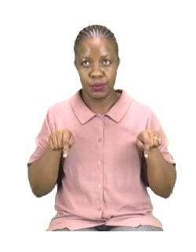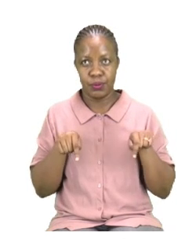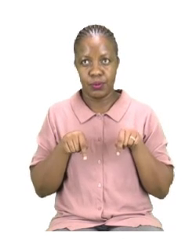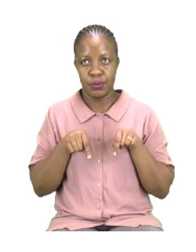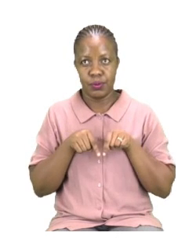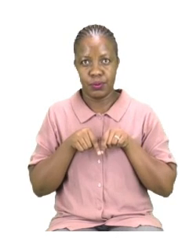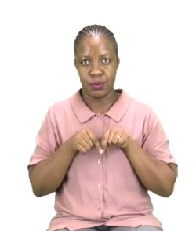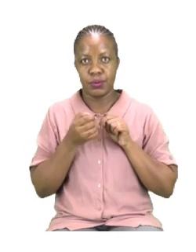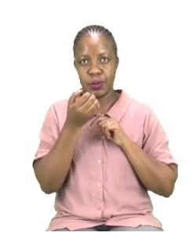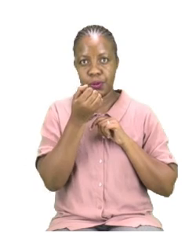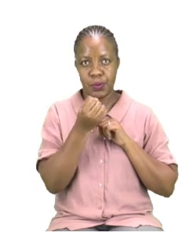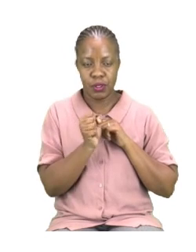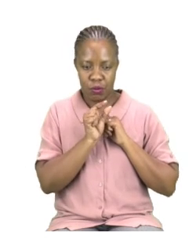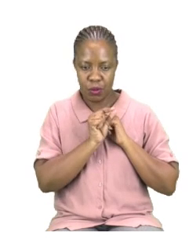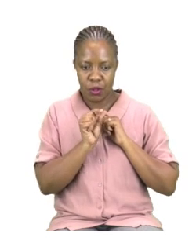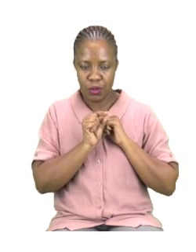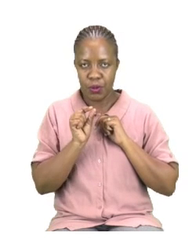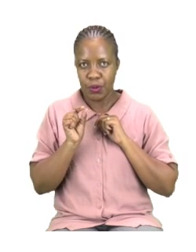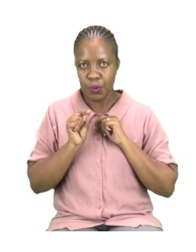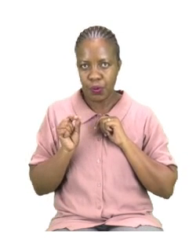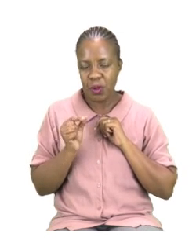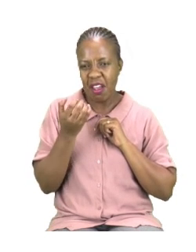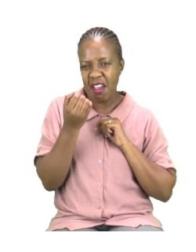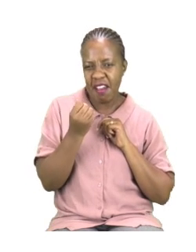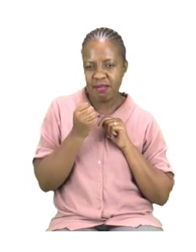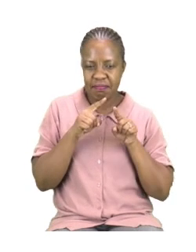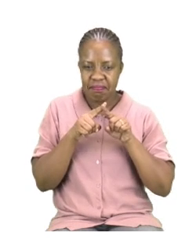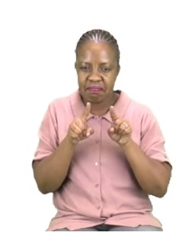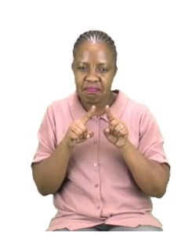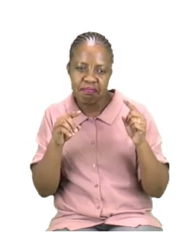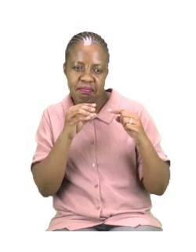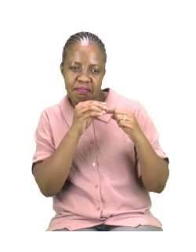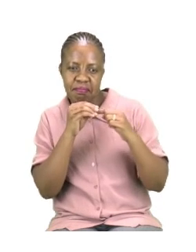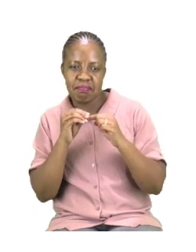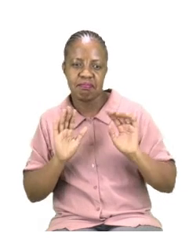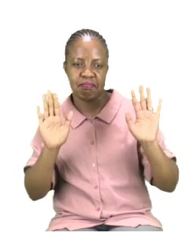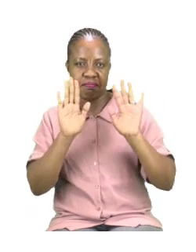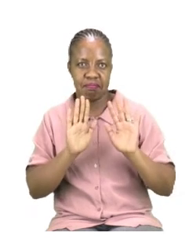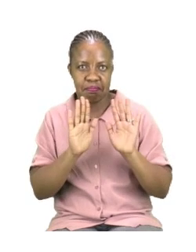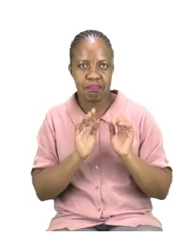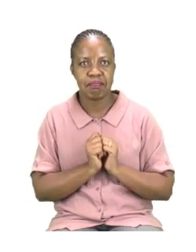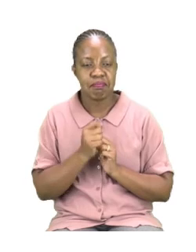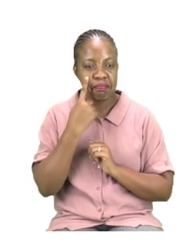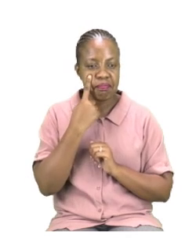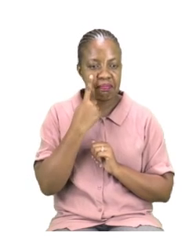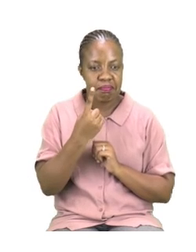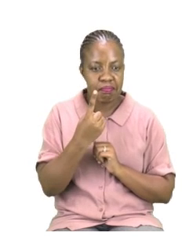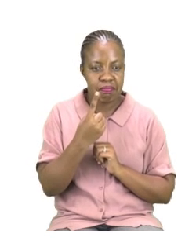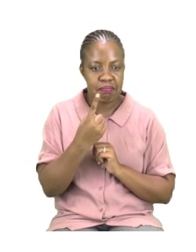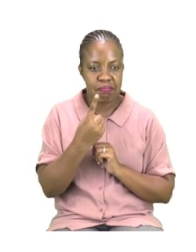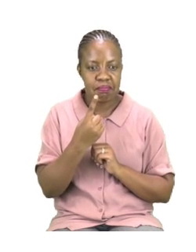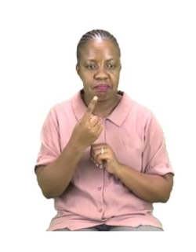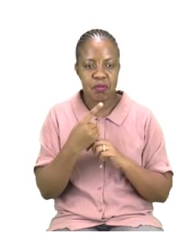words that have specific colors. If you see the word we, then you are going to